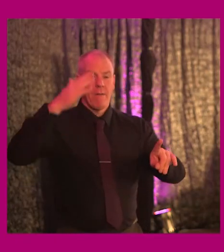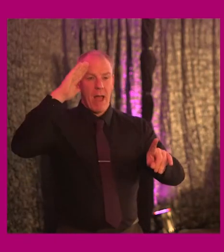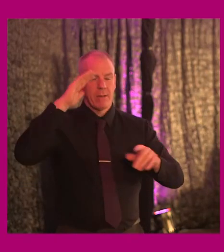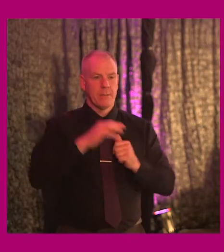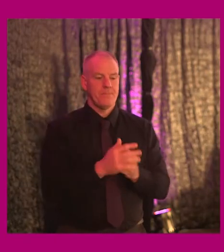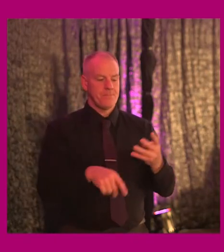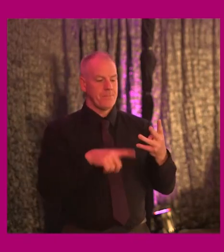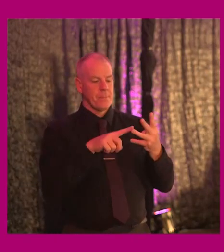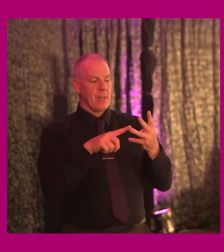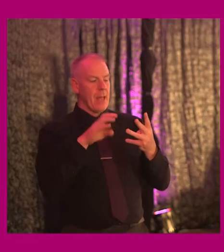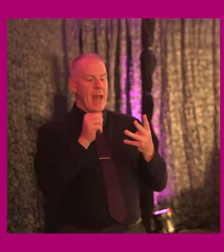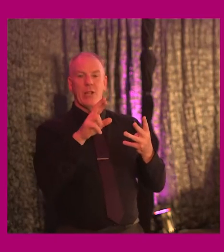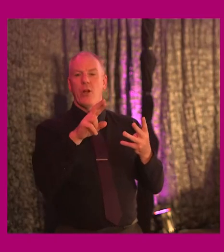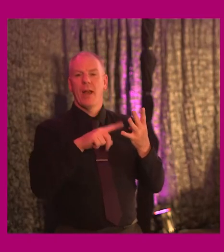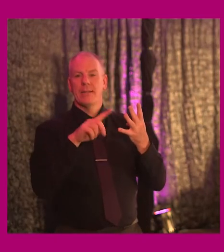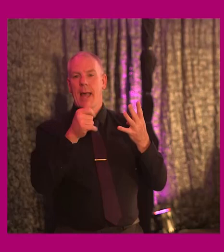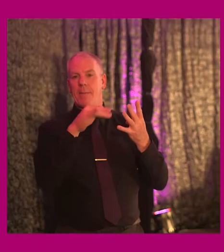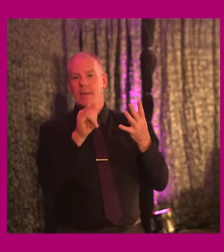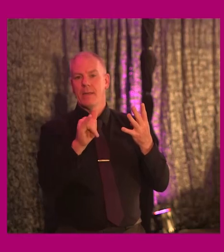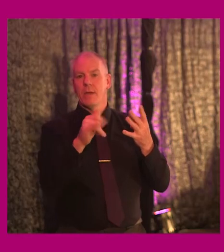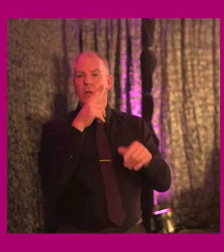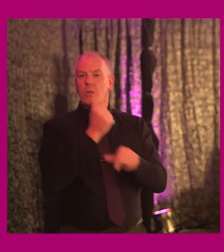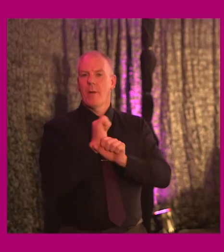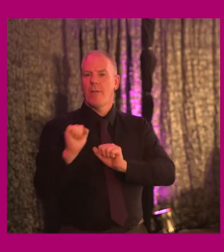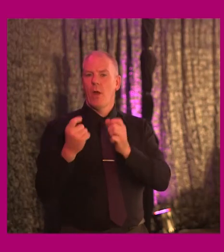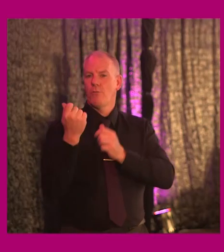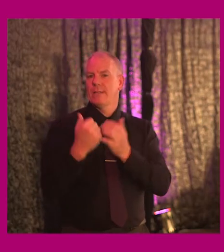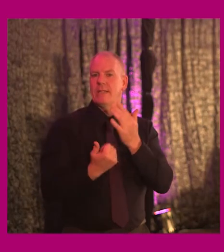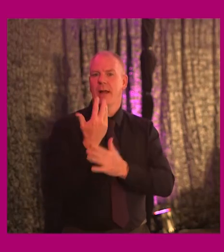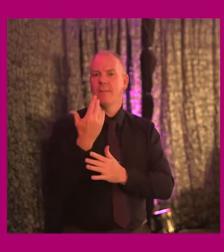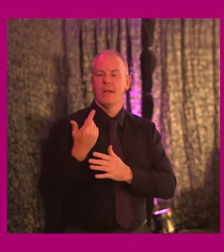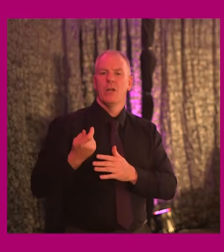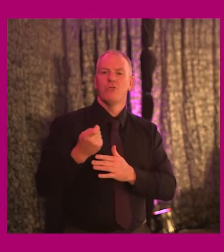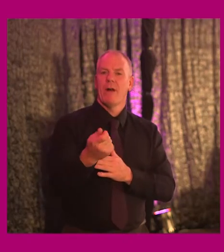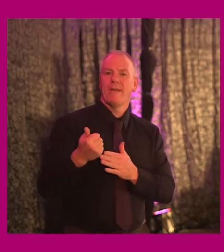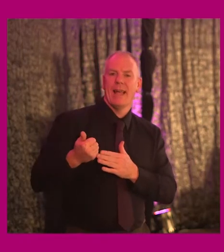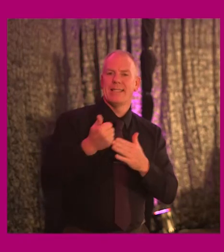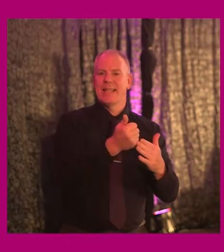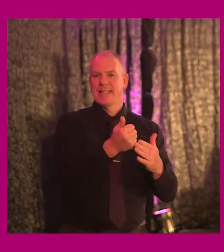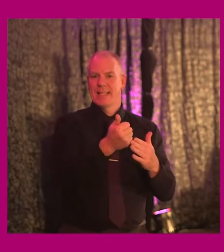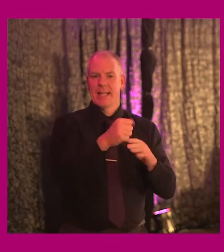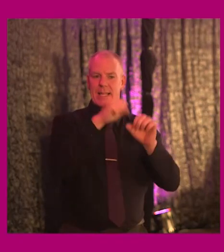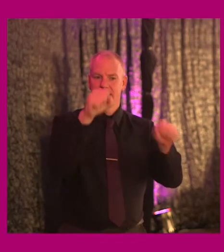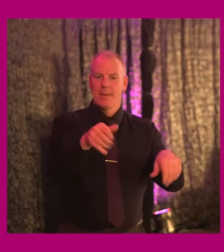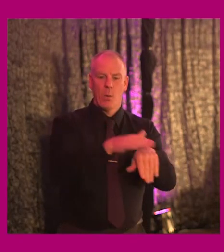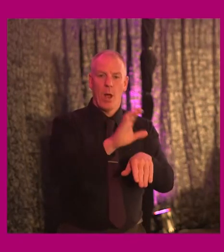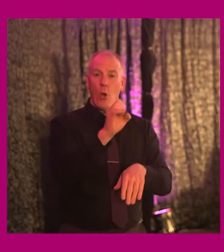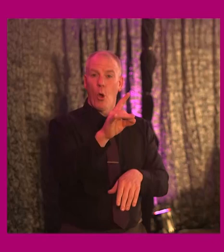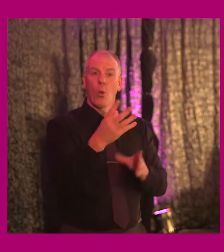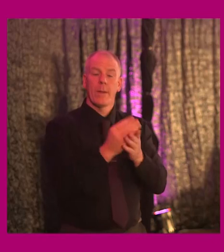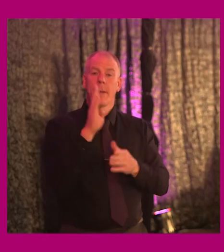Eleanor Liston and Amy Collins will then bring us through the recently developed travel assistance scheme in Cork with Bus Aaron.